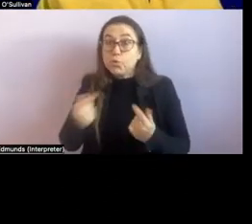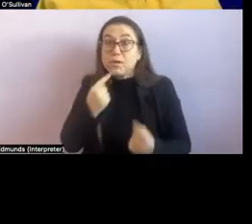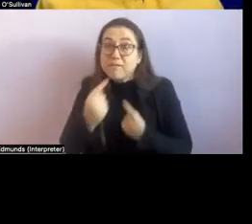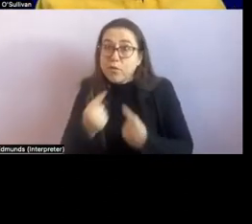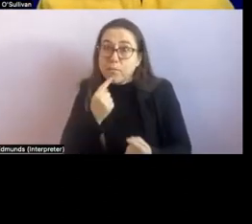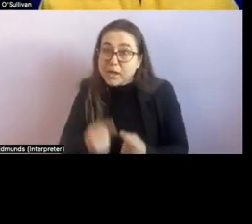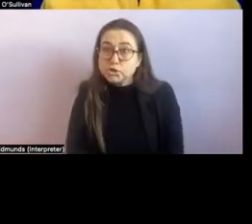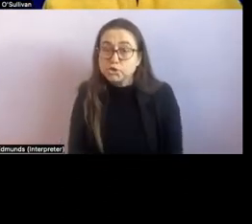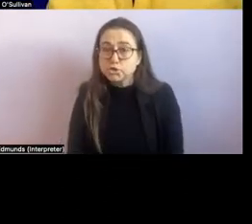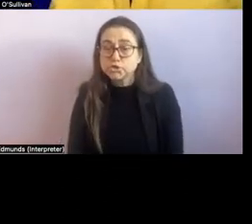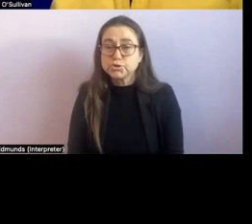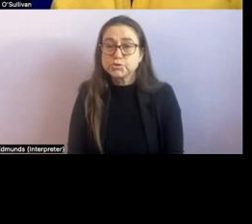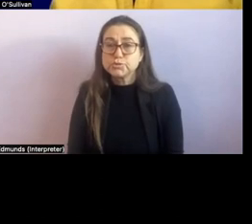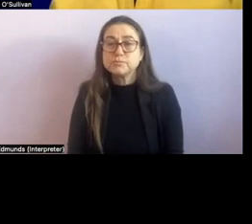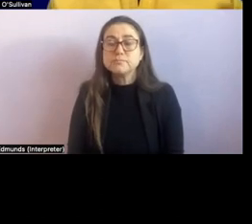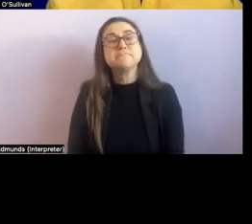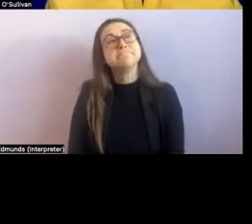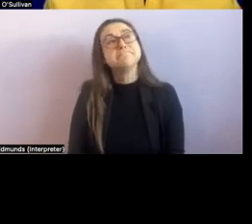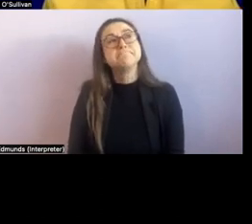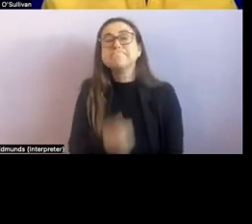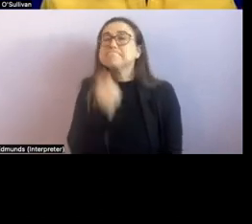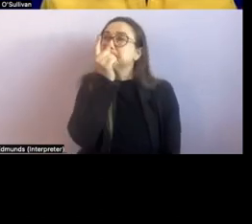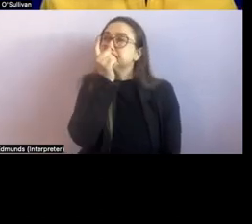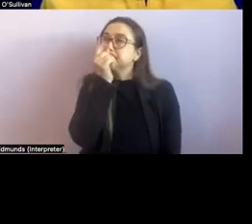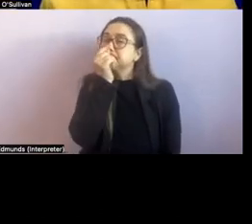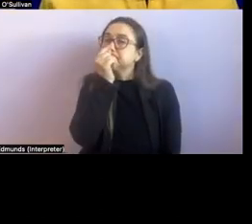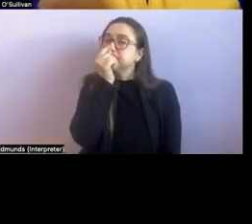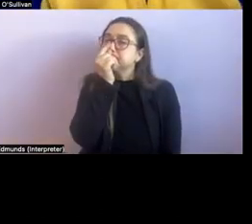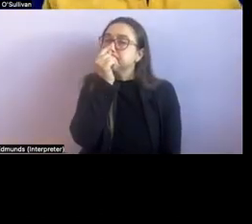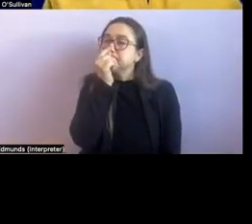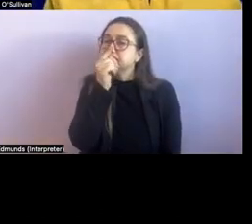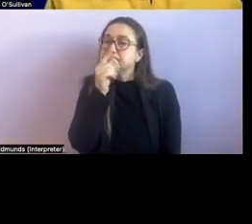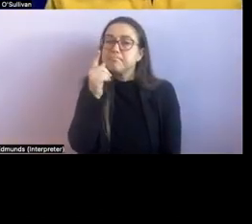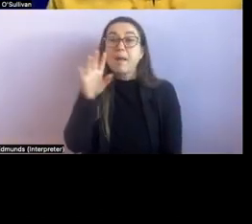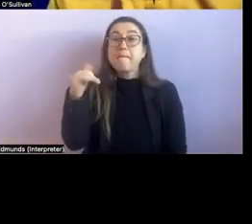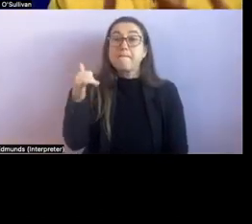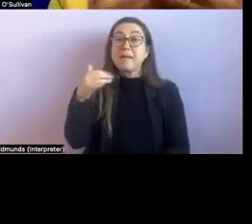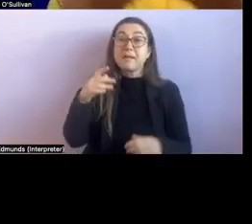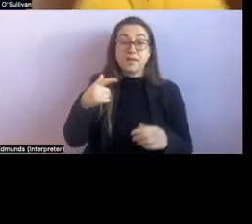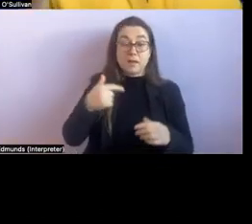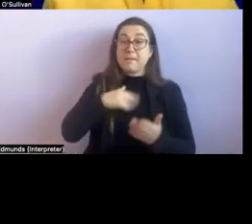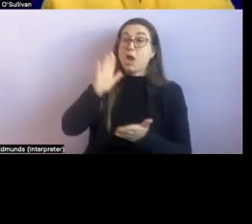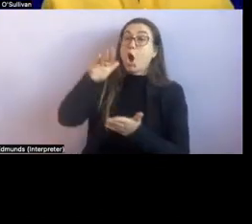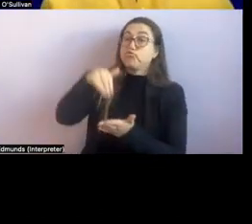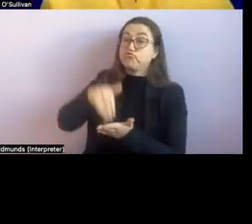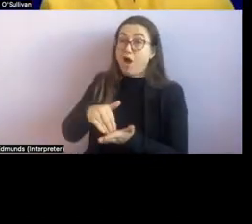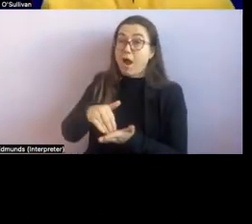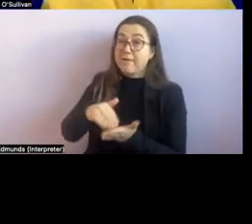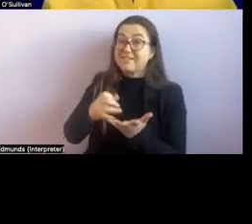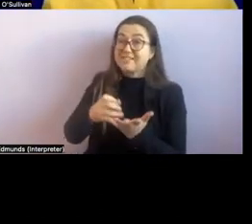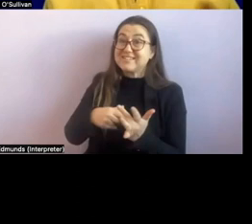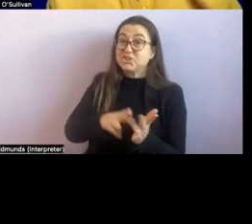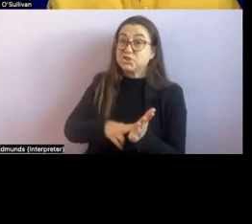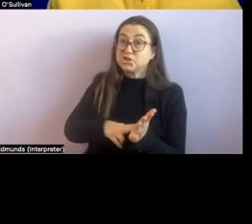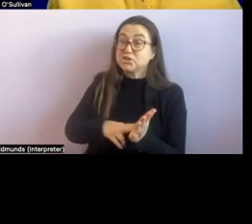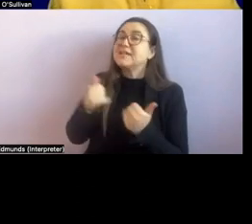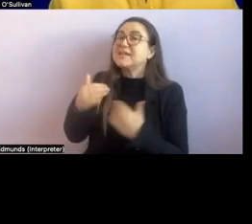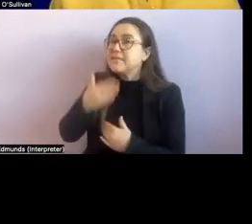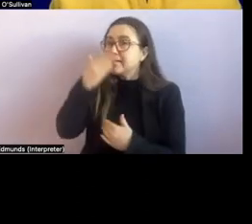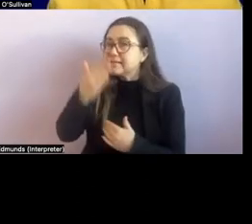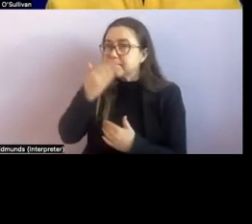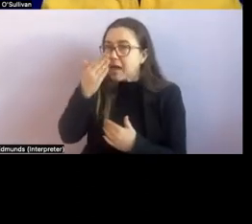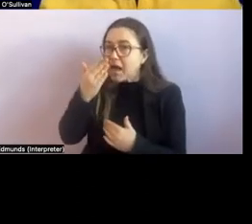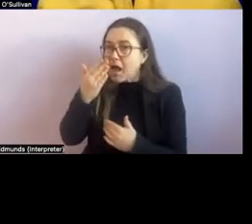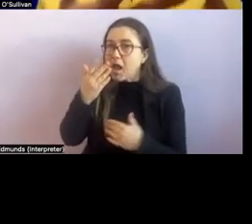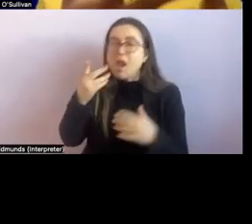smell um you could have a smell that you use at the beginning of your session and a smell that you use at the end for example you could